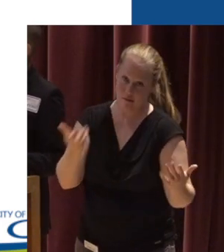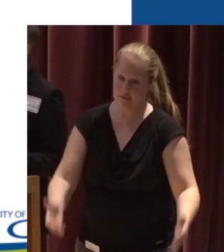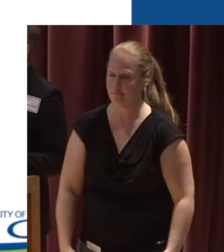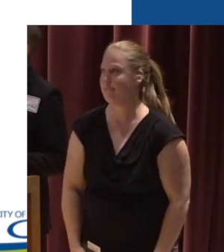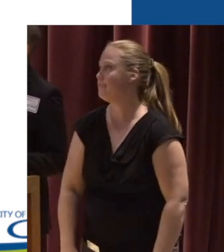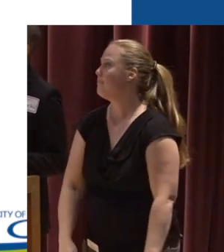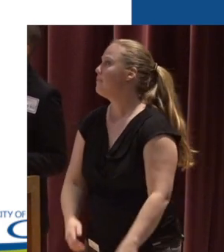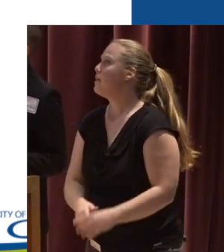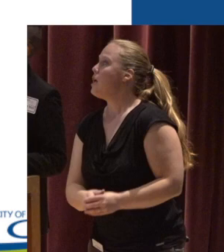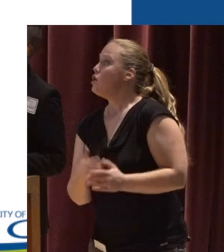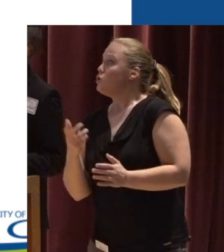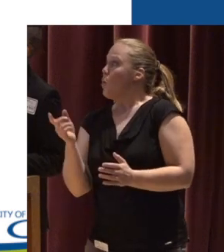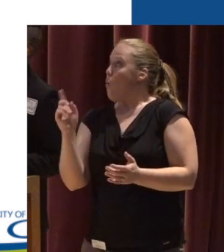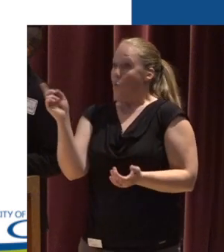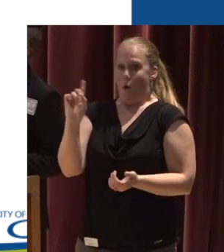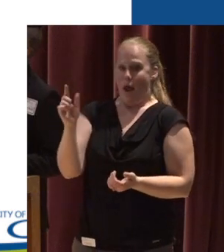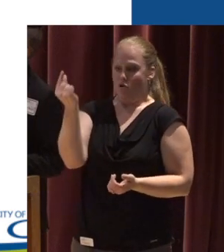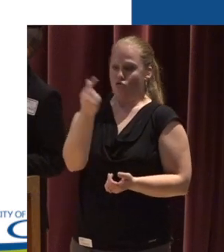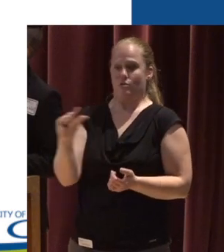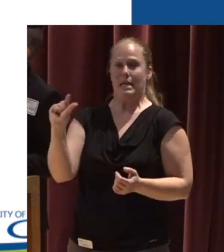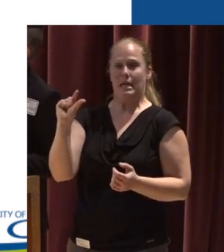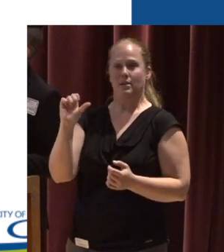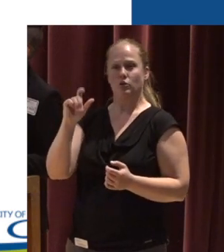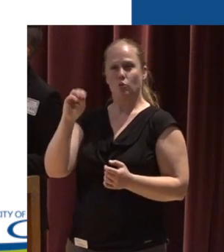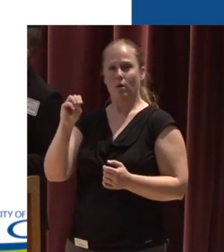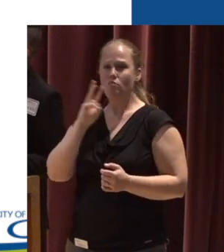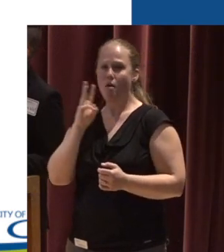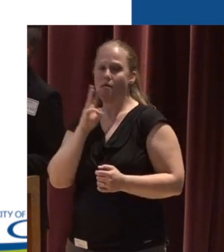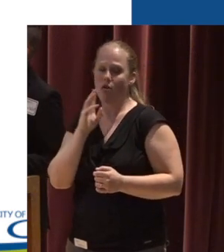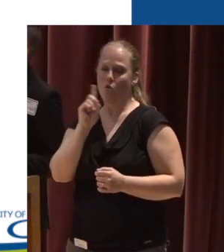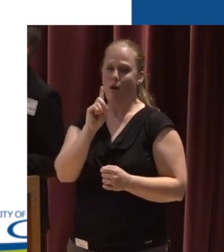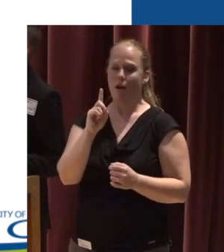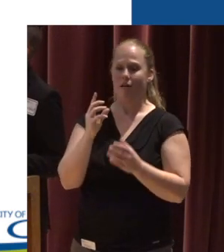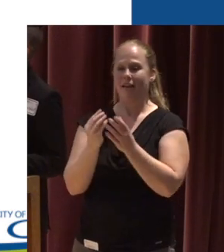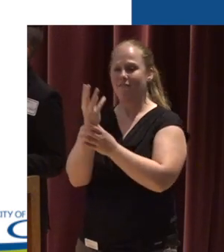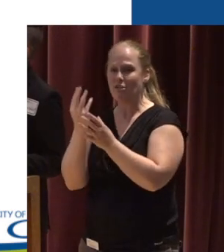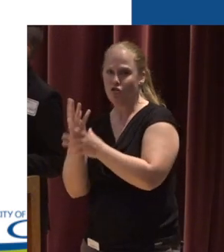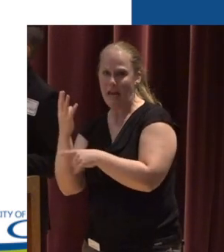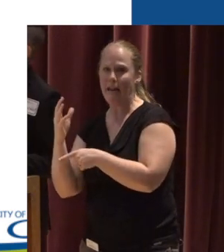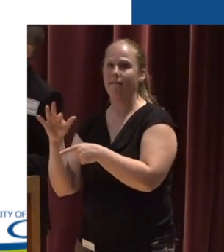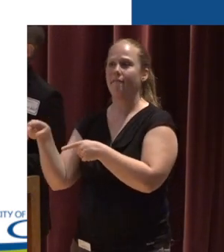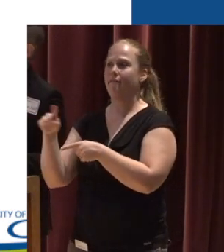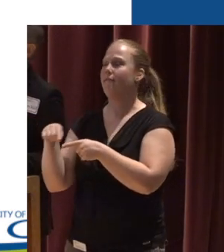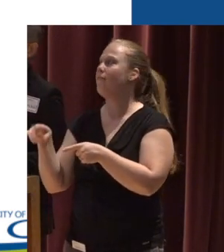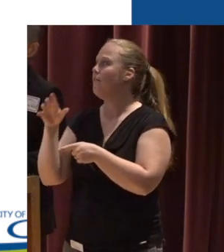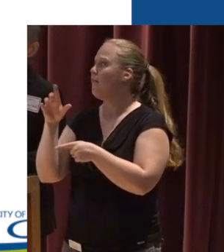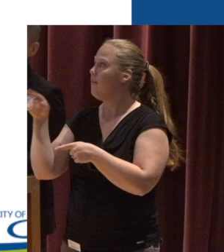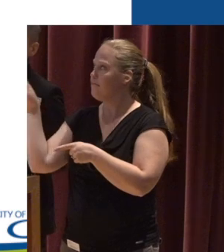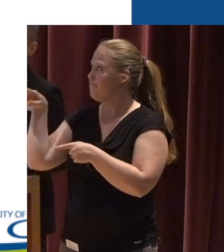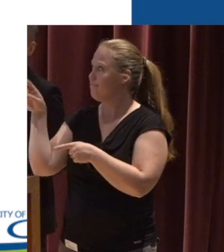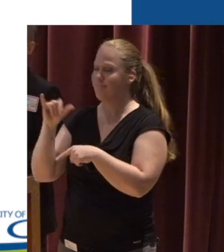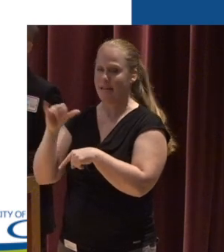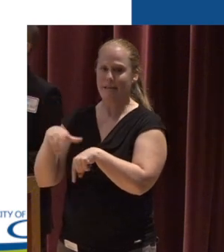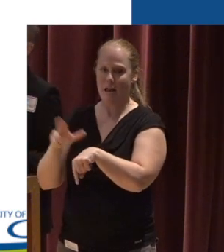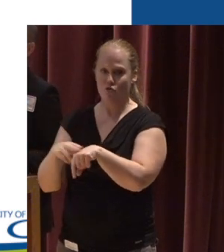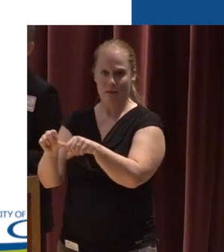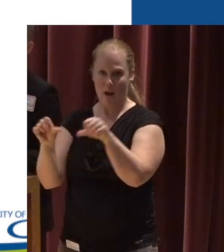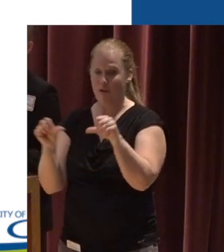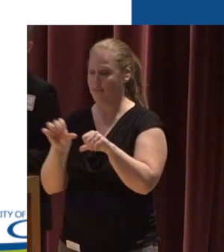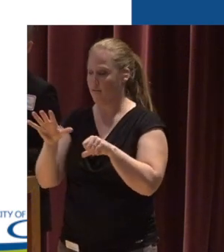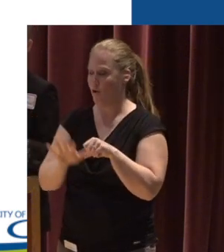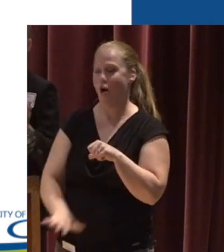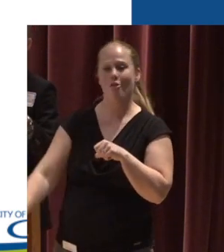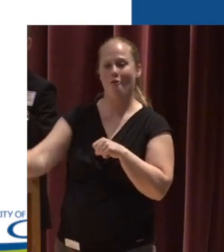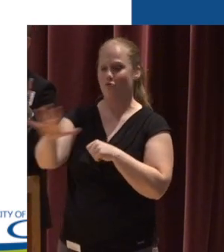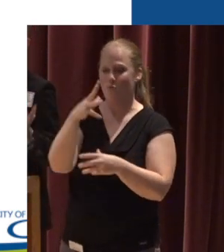So where are our green stormwater and vegetated public stormwater facilities? They are just like the natural areas all around